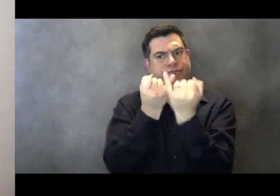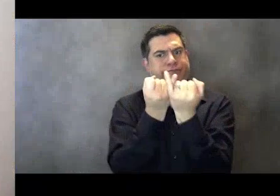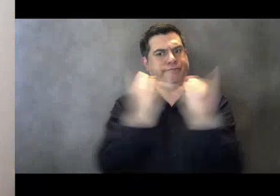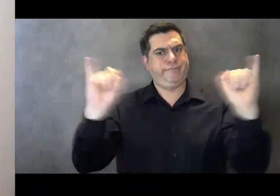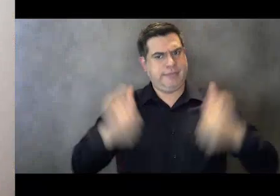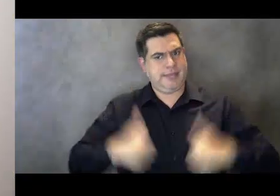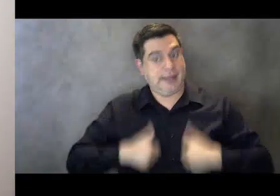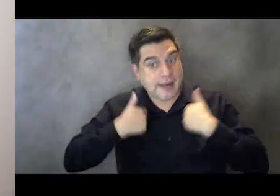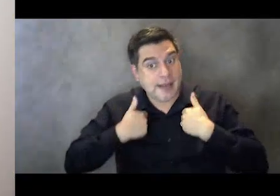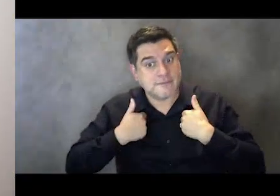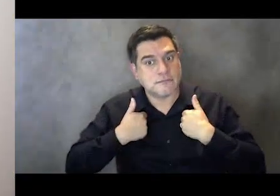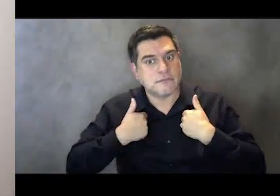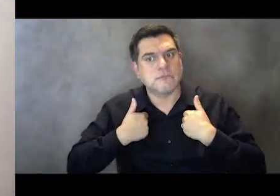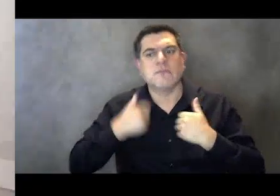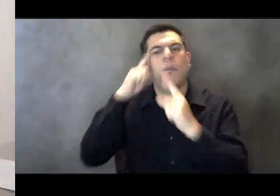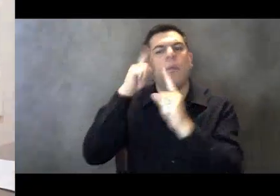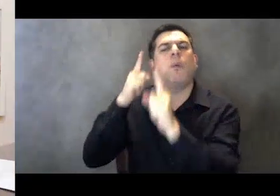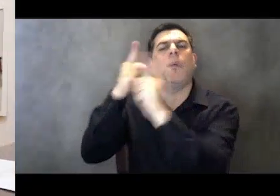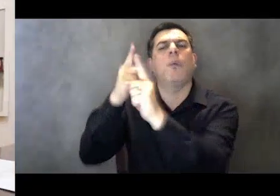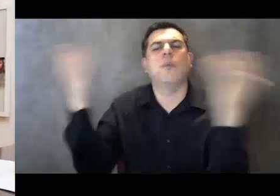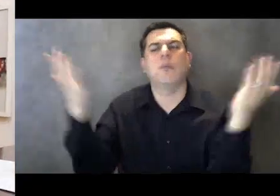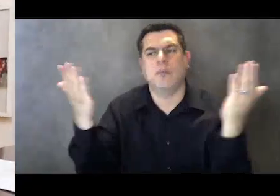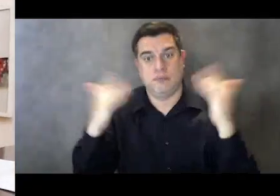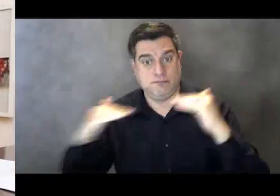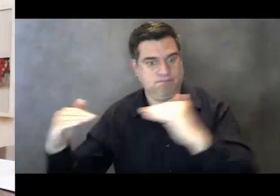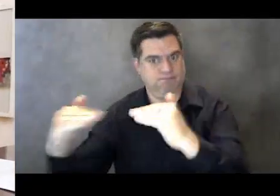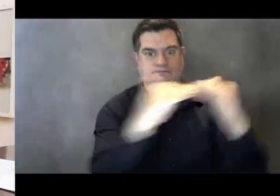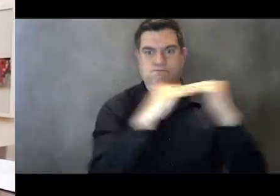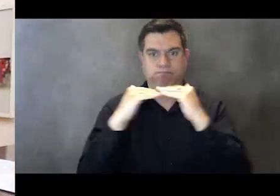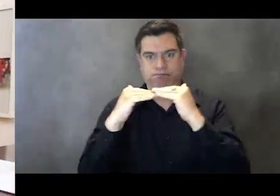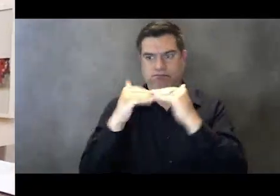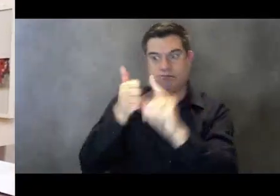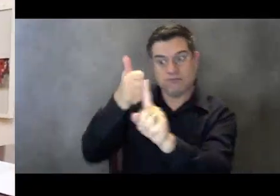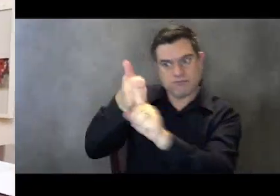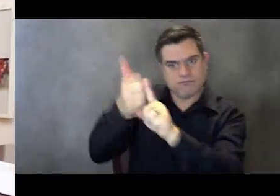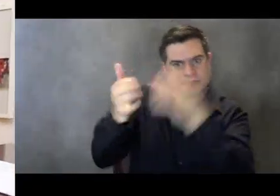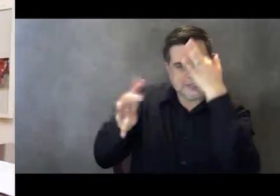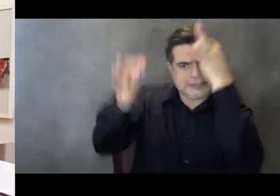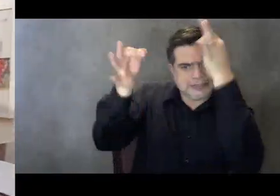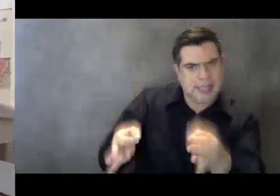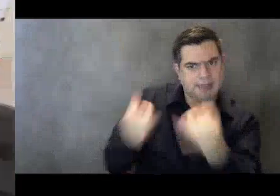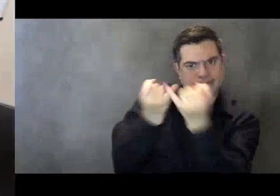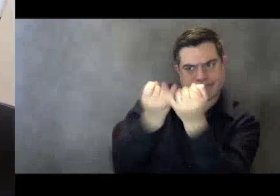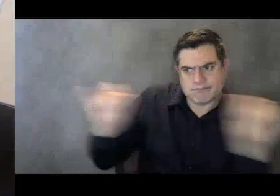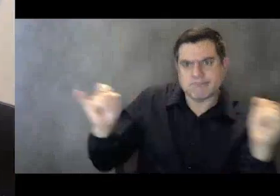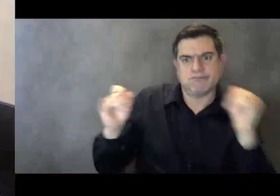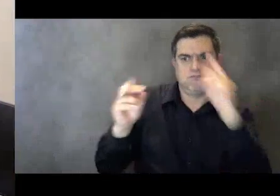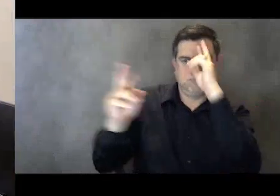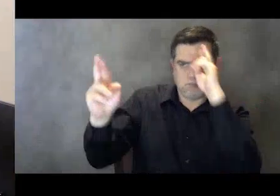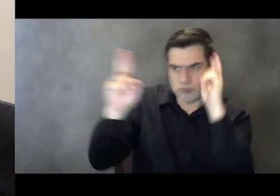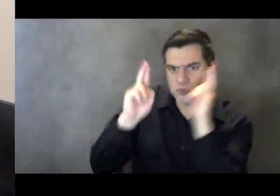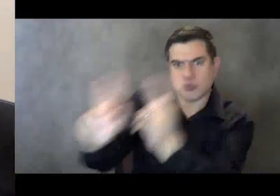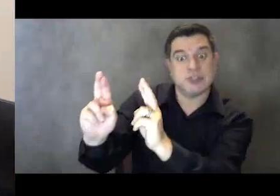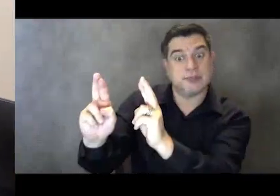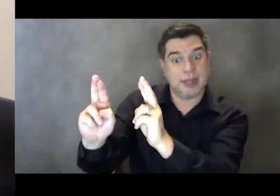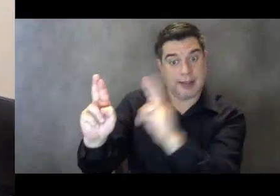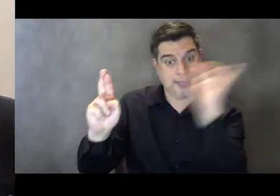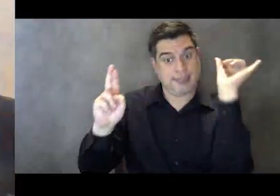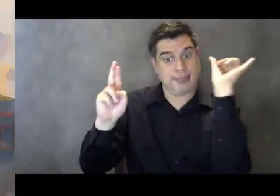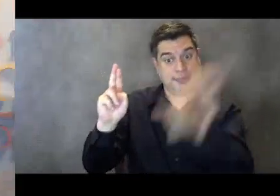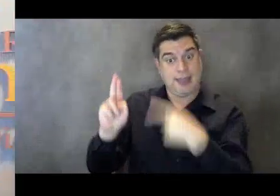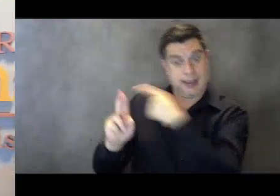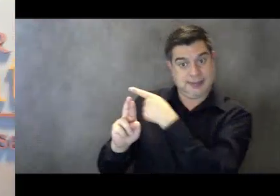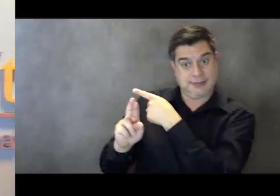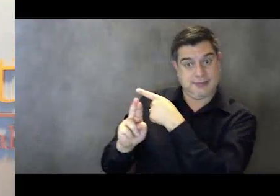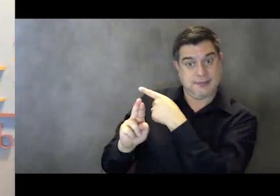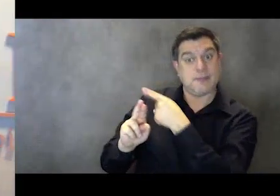choose, working towards equal opportunities, self-determination, and self-respect. As the fourth